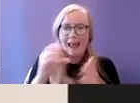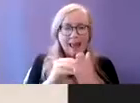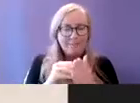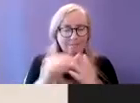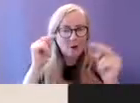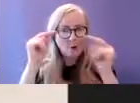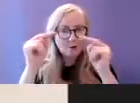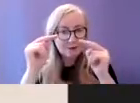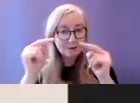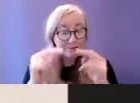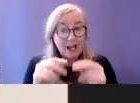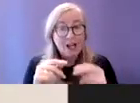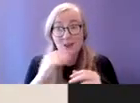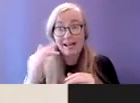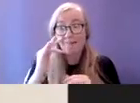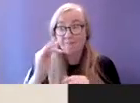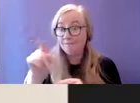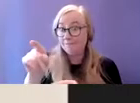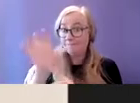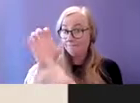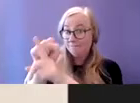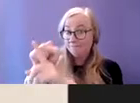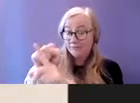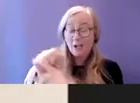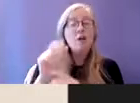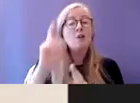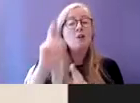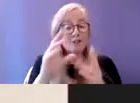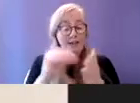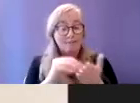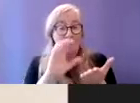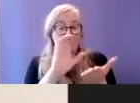a funding or bear with me now